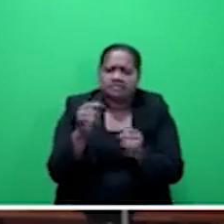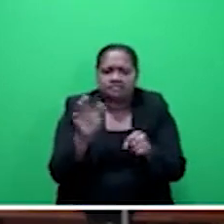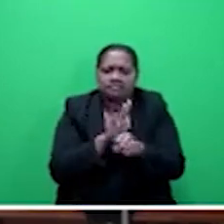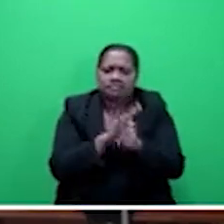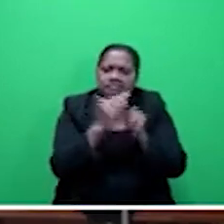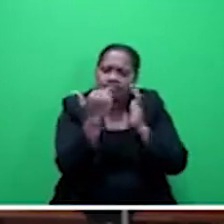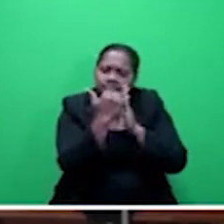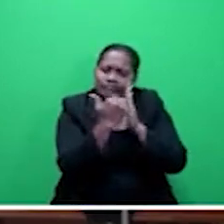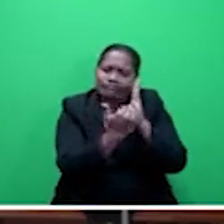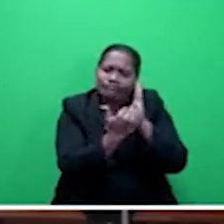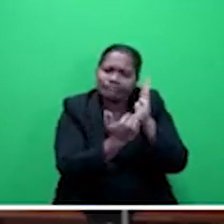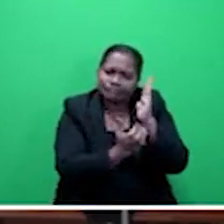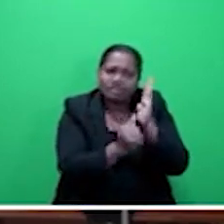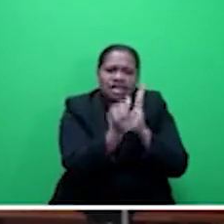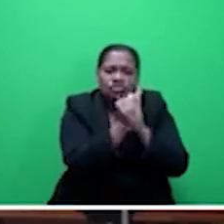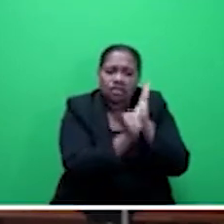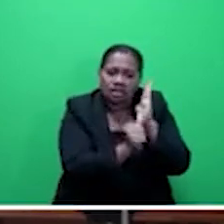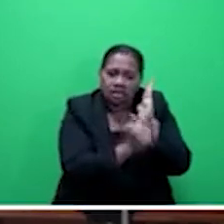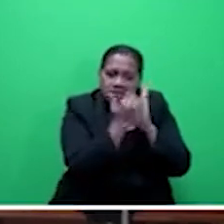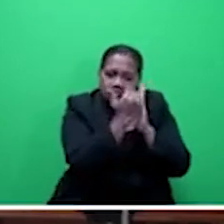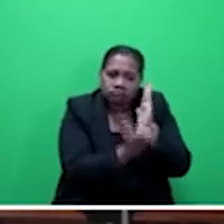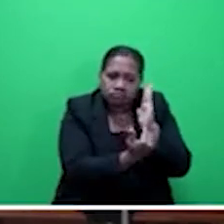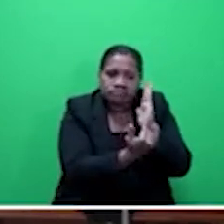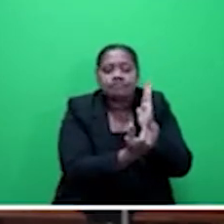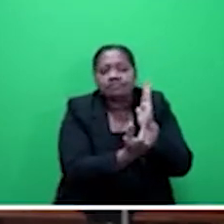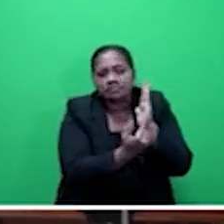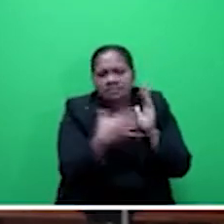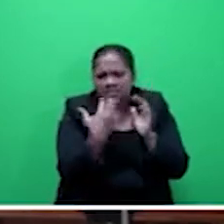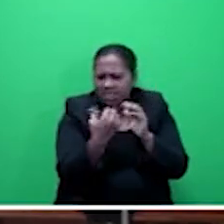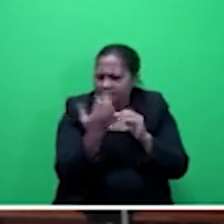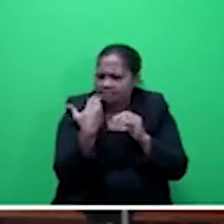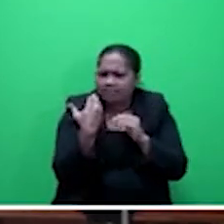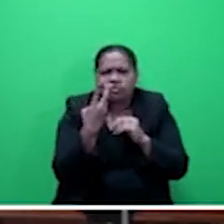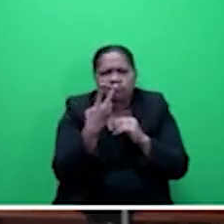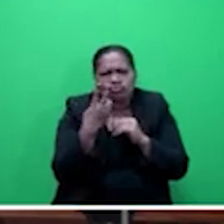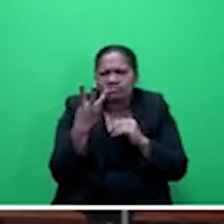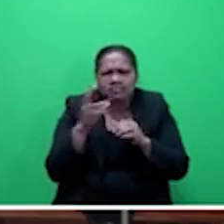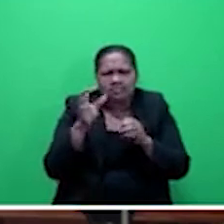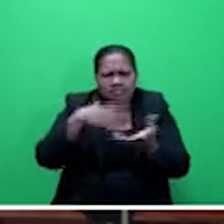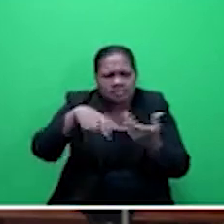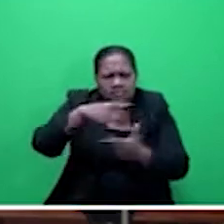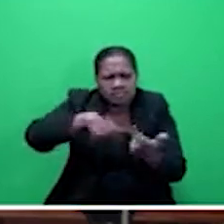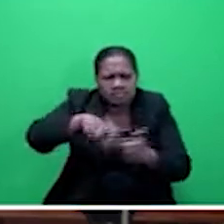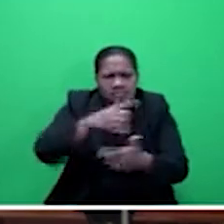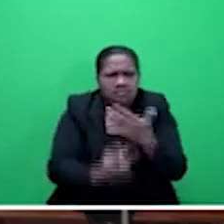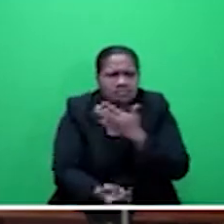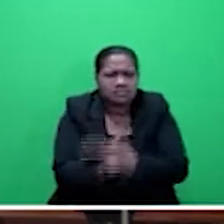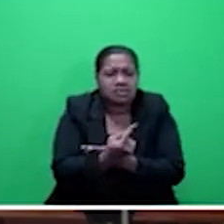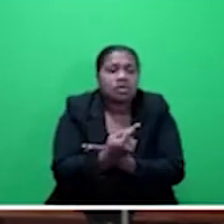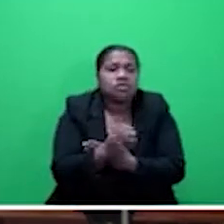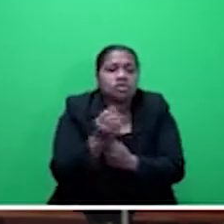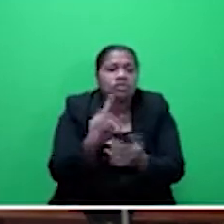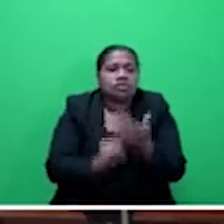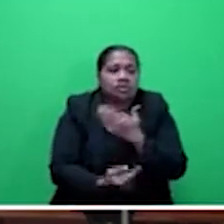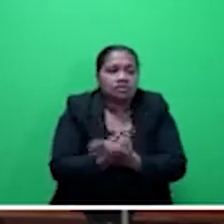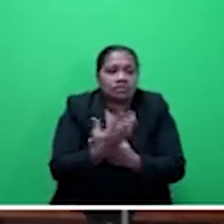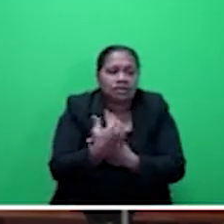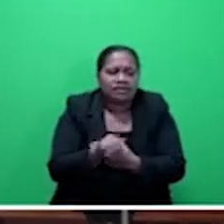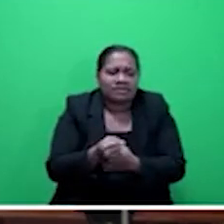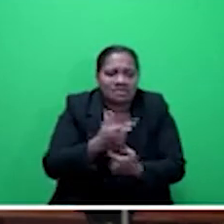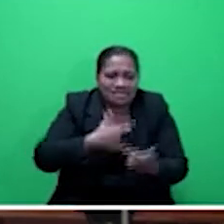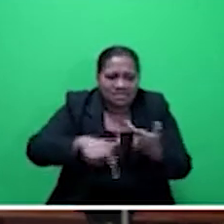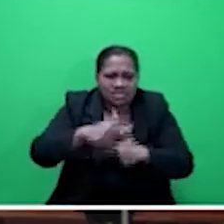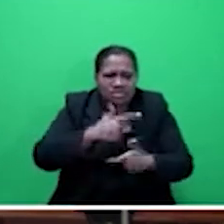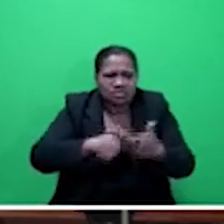way in the 90s, when we had the two or three cyclones that came, that's when they changed the requirements for getting a cyclone engineering certification.